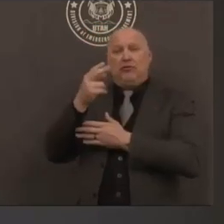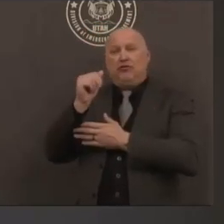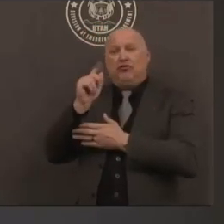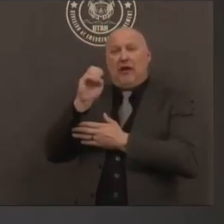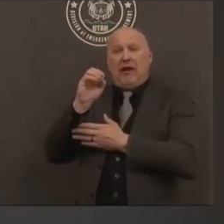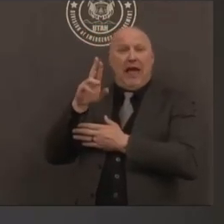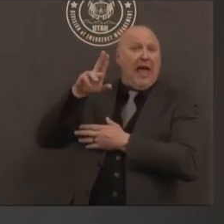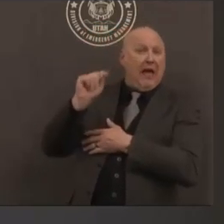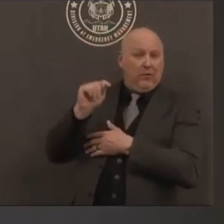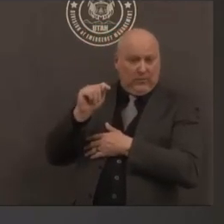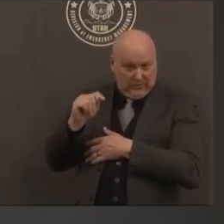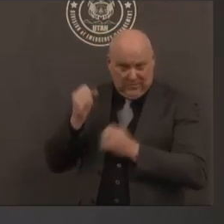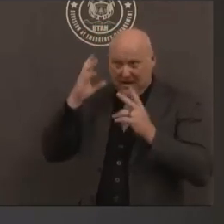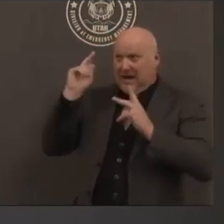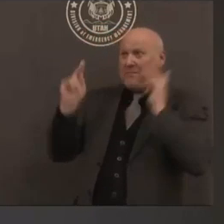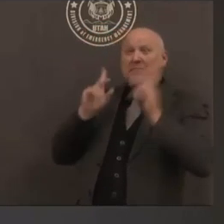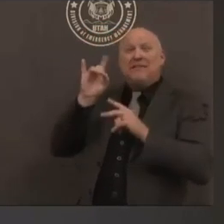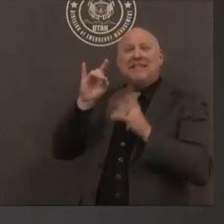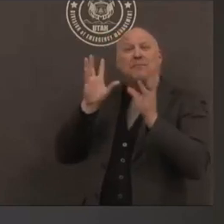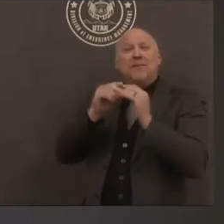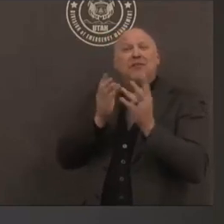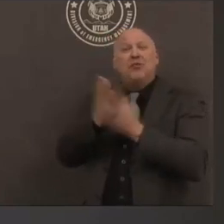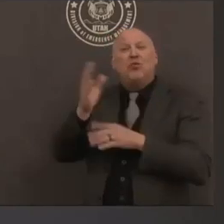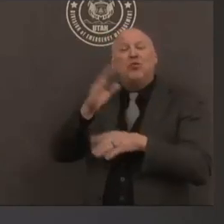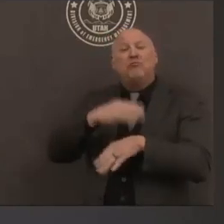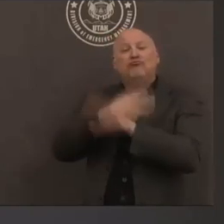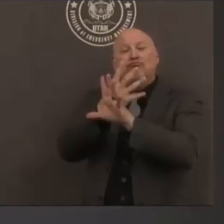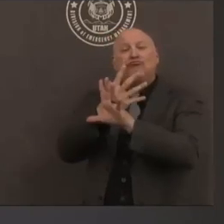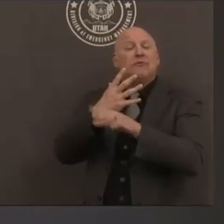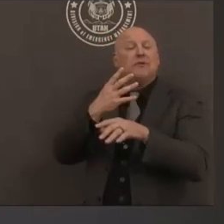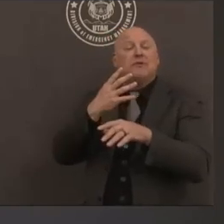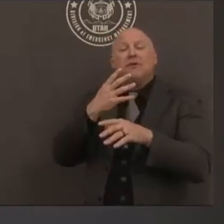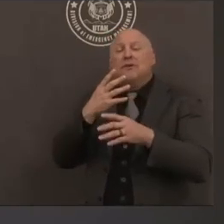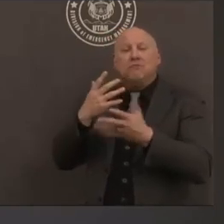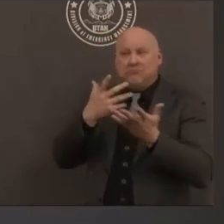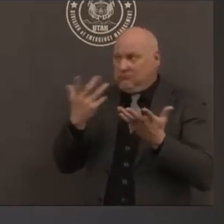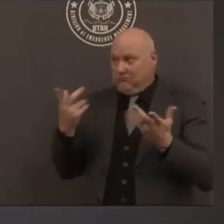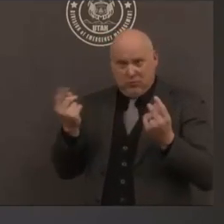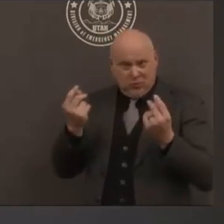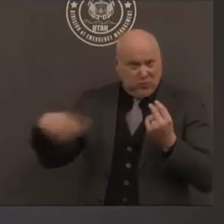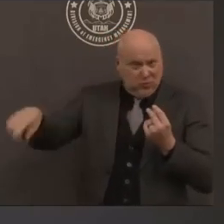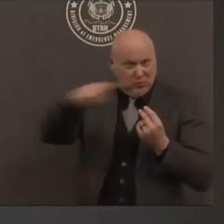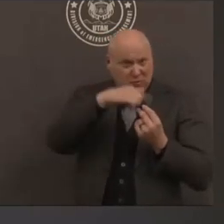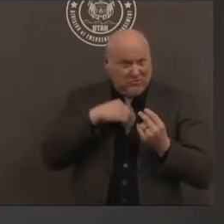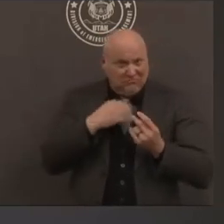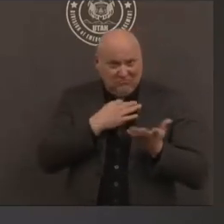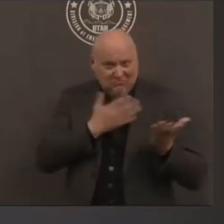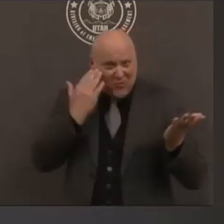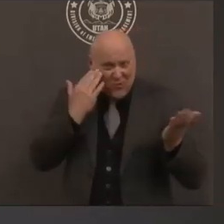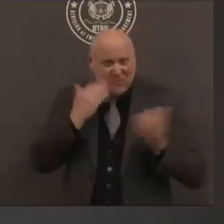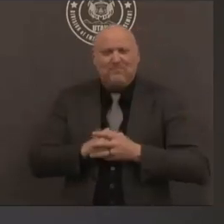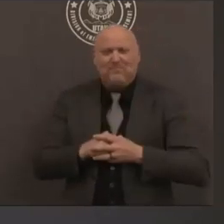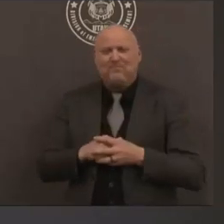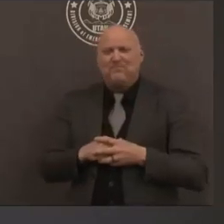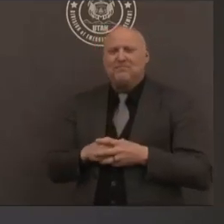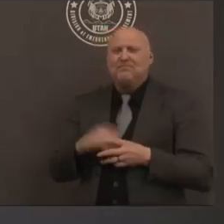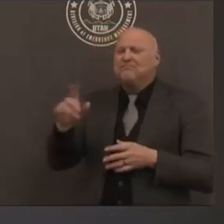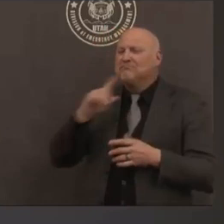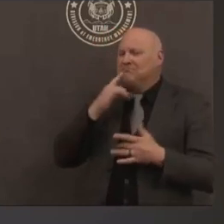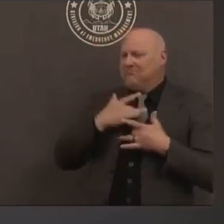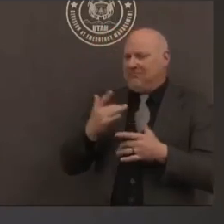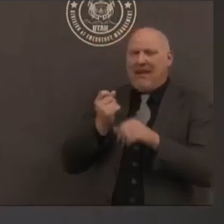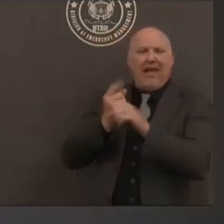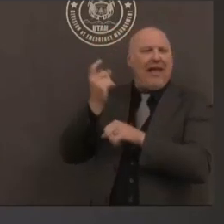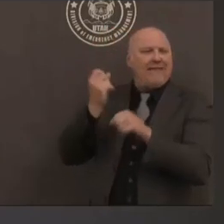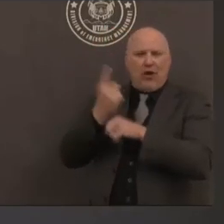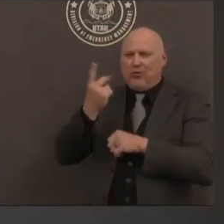yeah so normally for the great utah shakeout every year we have these very big public drills every school district in the state